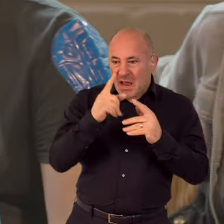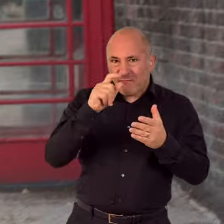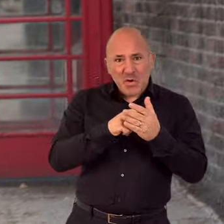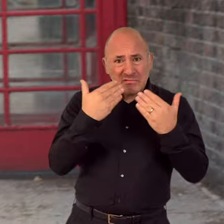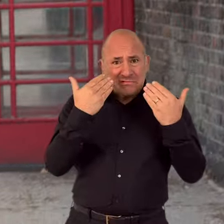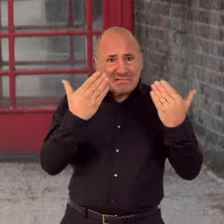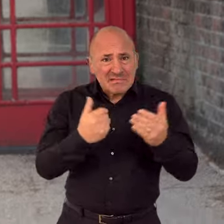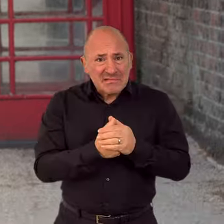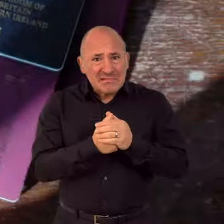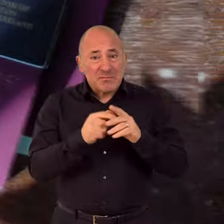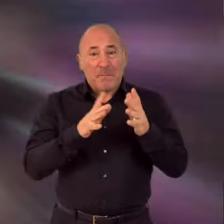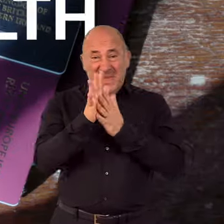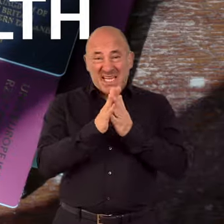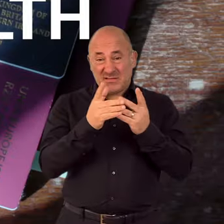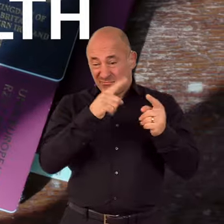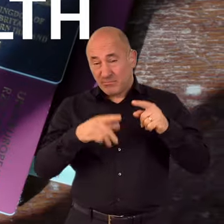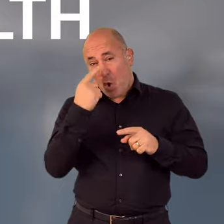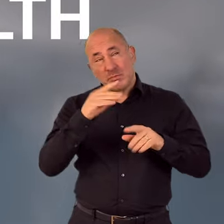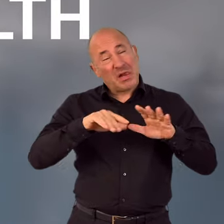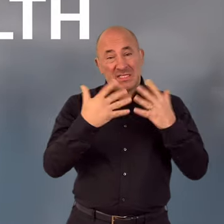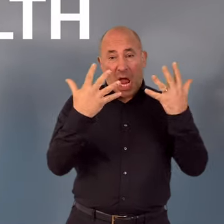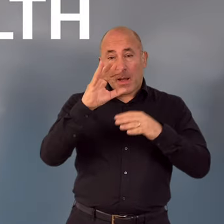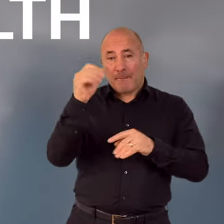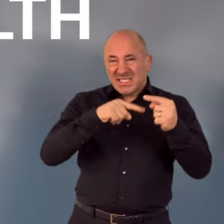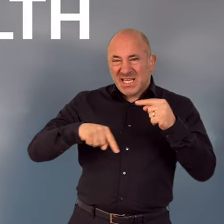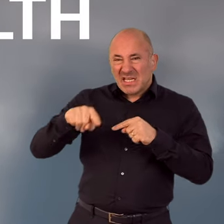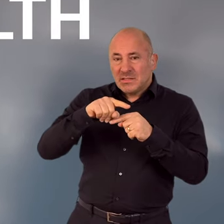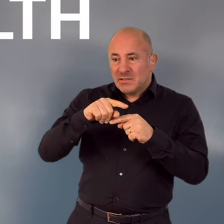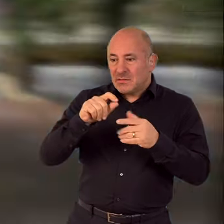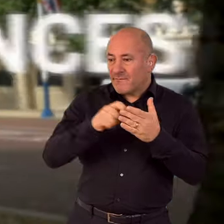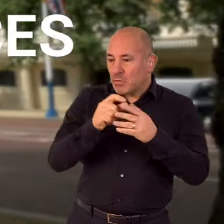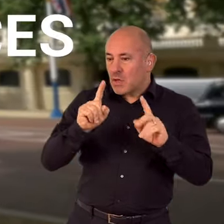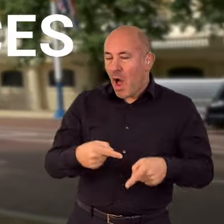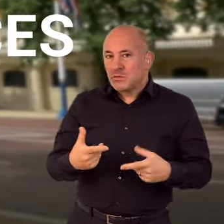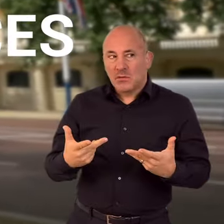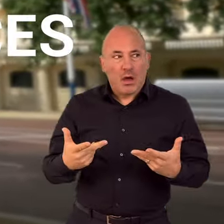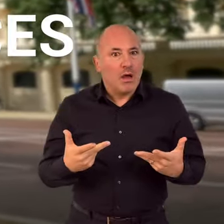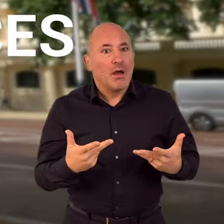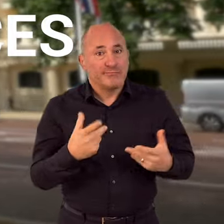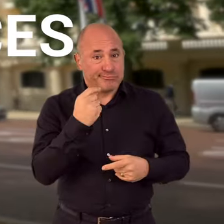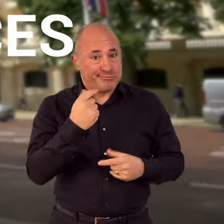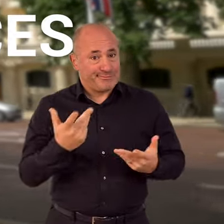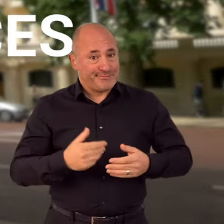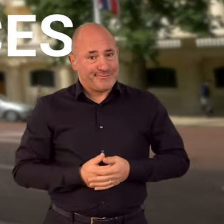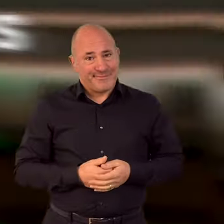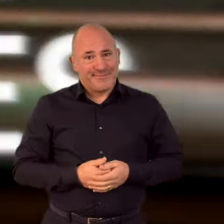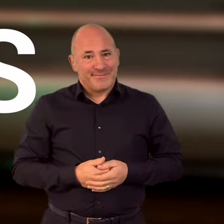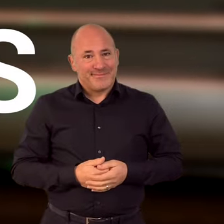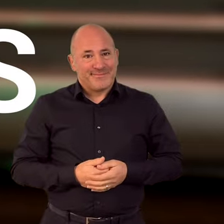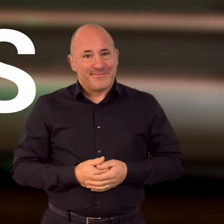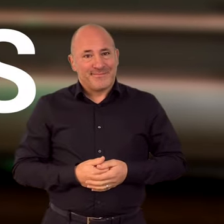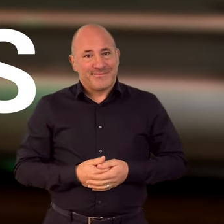Acceptable forms of photo ID include UK, EU and Commonwealth passports, UK and EU driving licences,